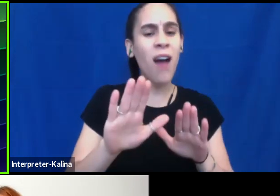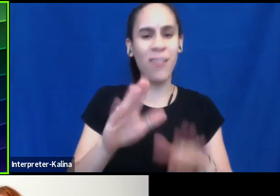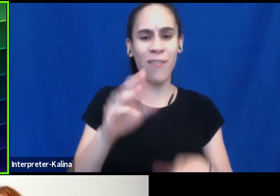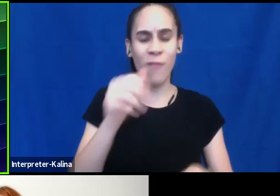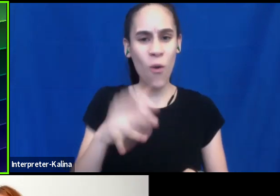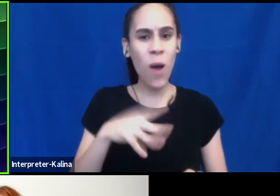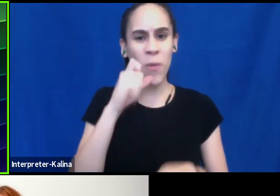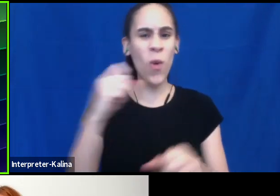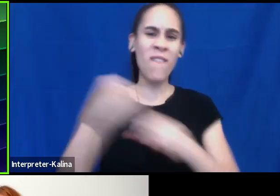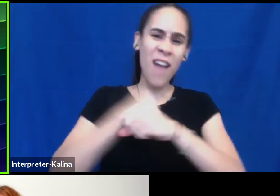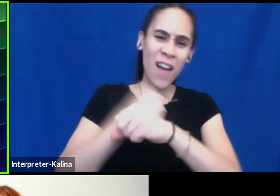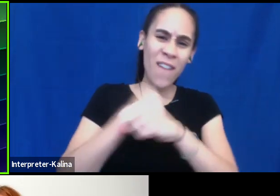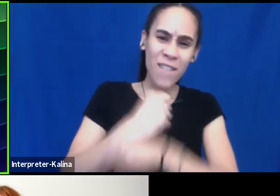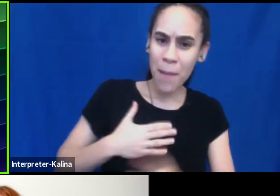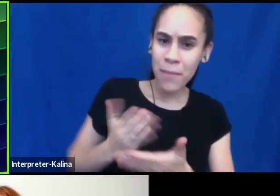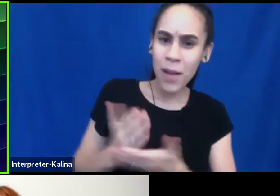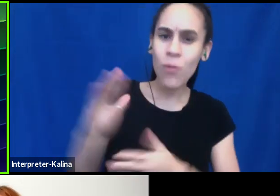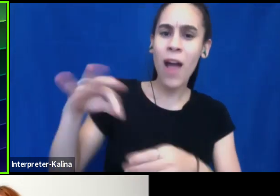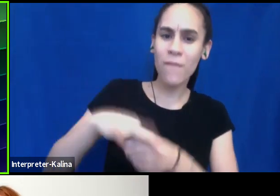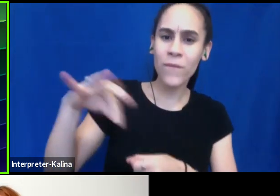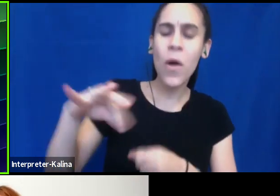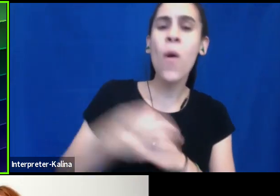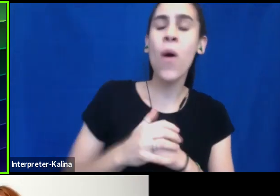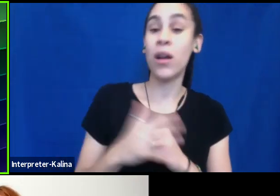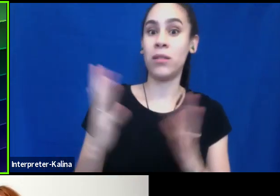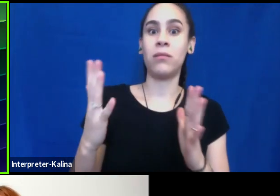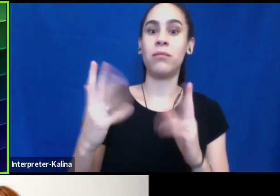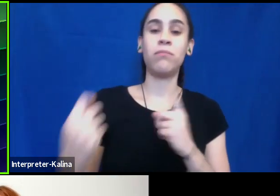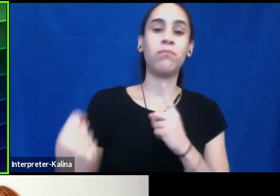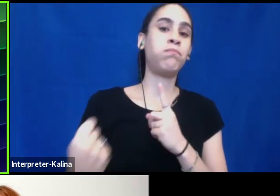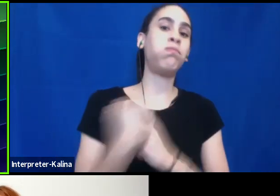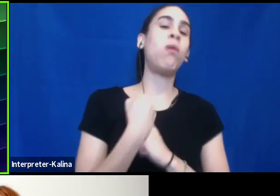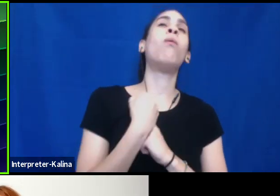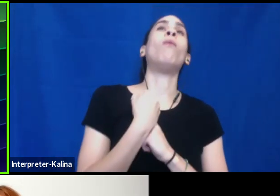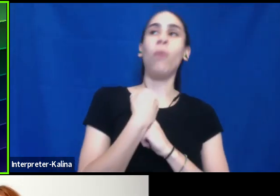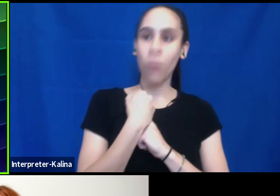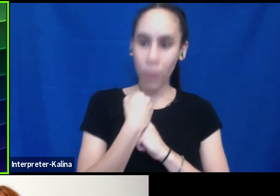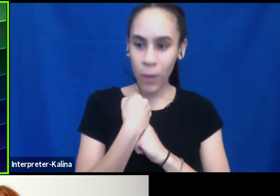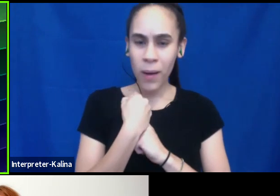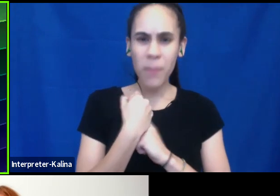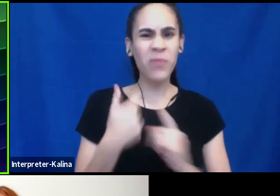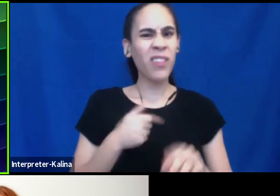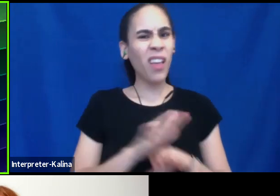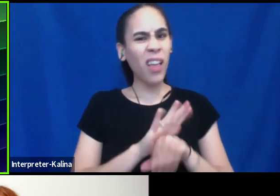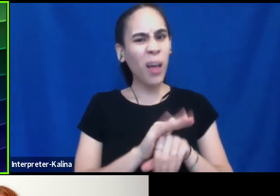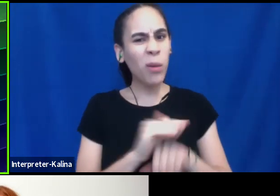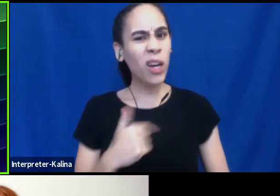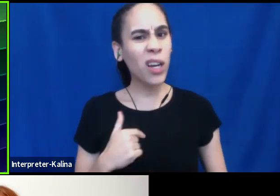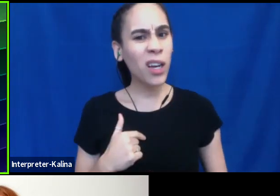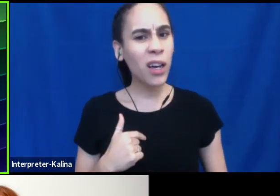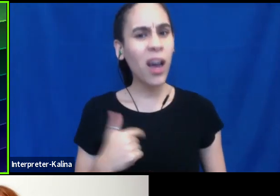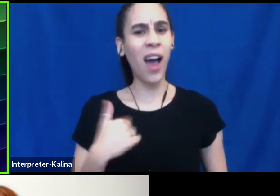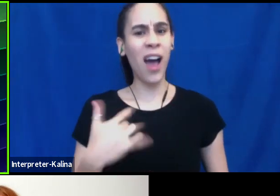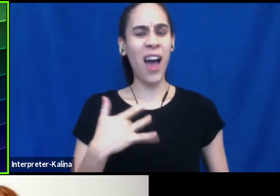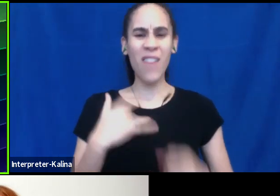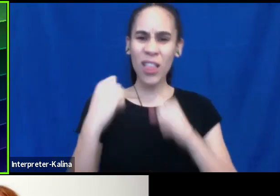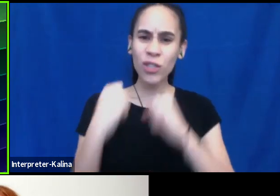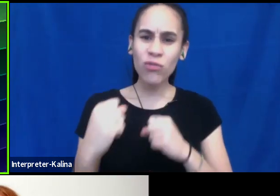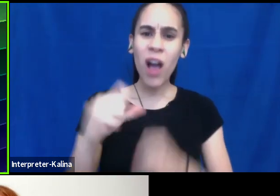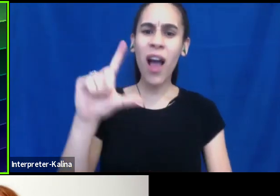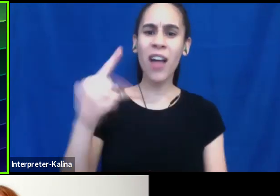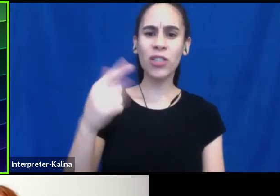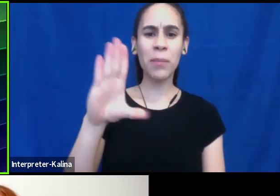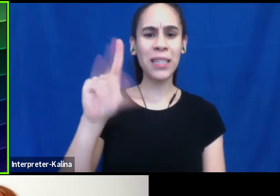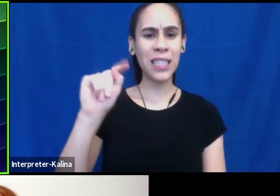vote. And, um, I just, it was like, wham hit me like what a hypocrite I'm being. I mean, I, I felt strongly about LGBTQ plus